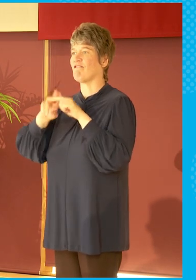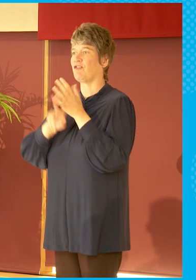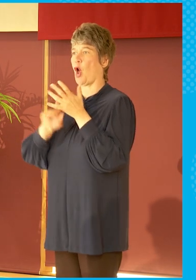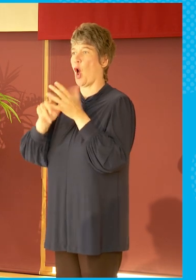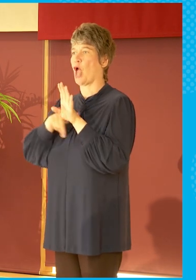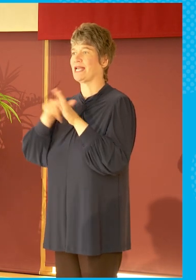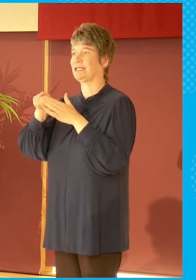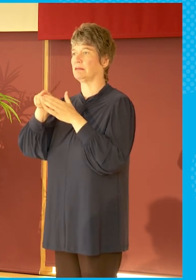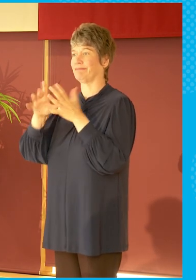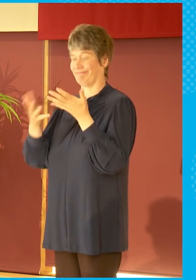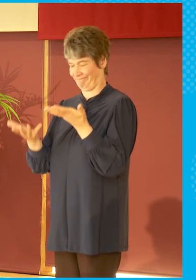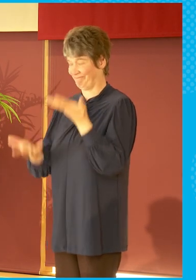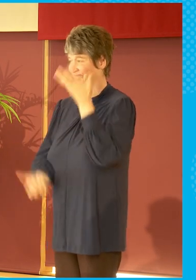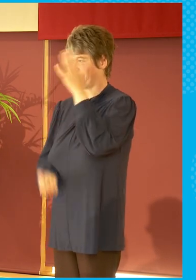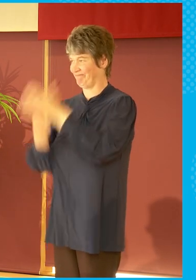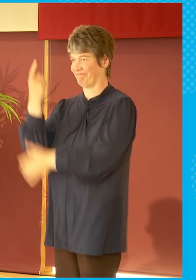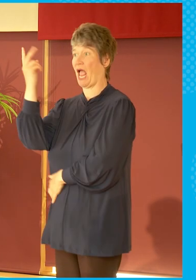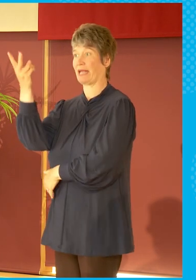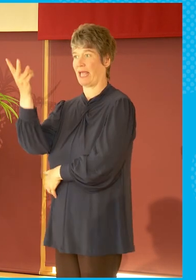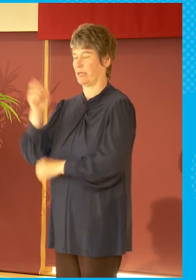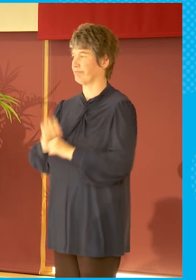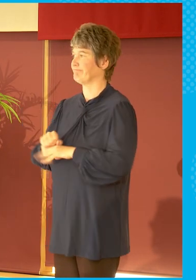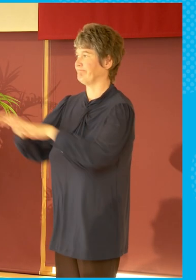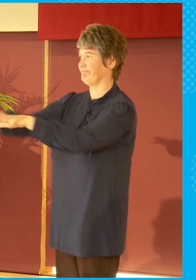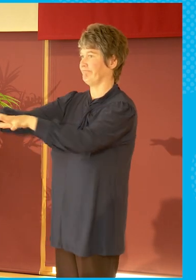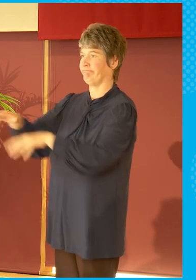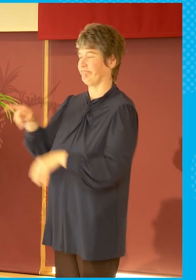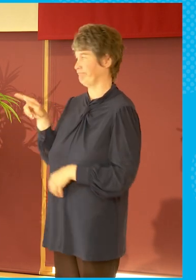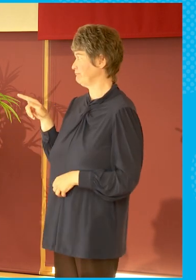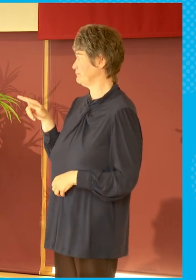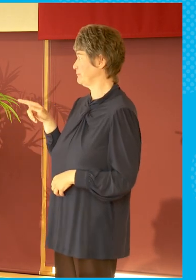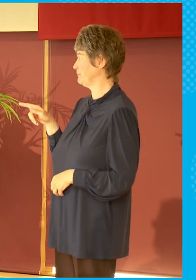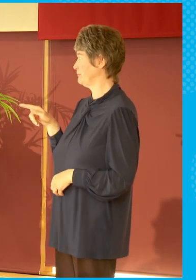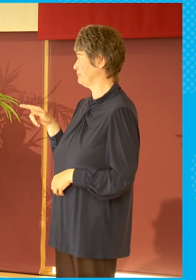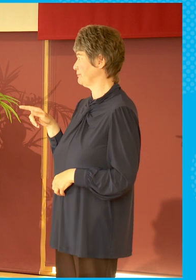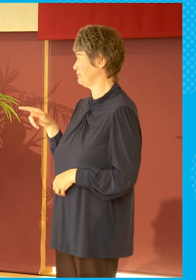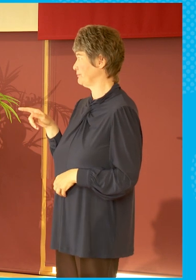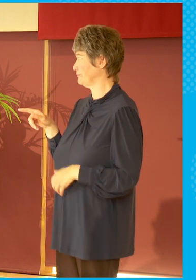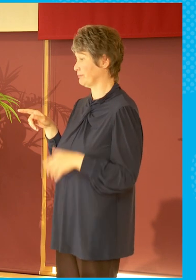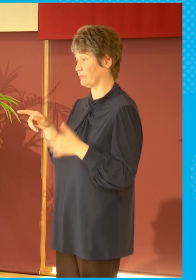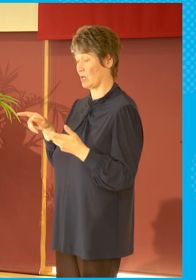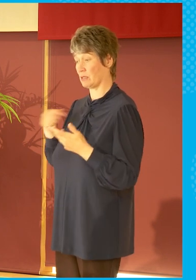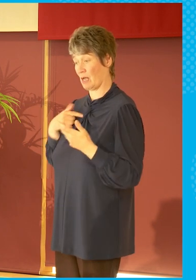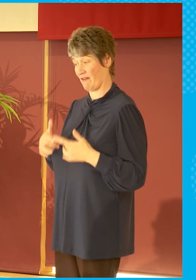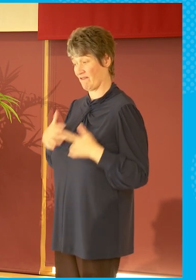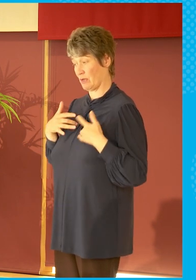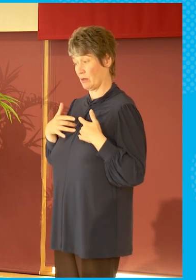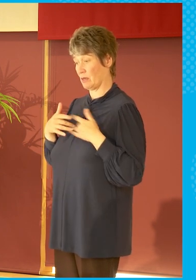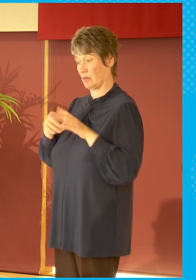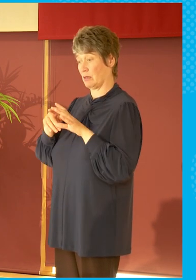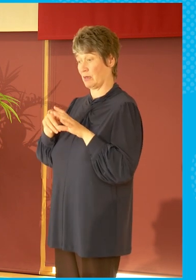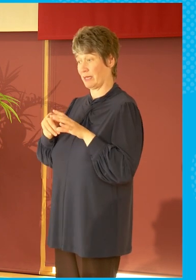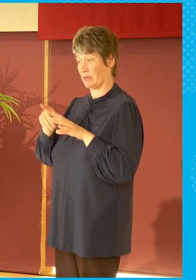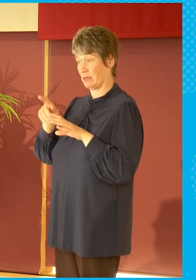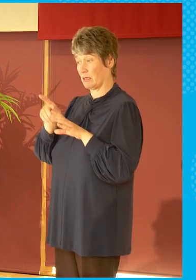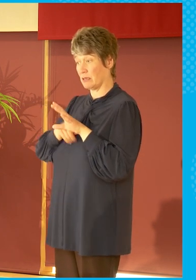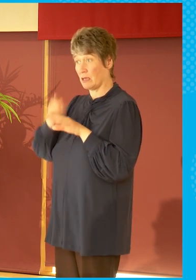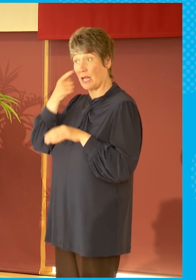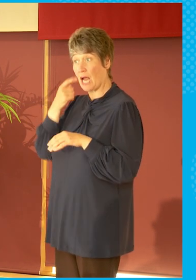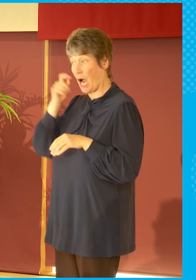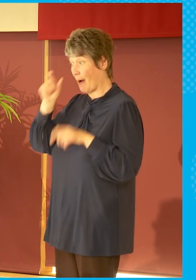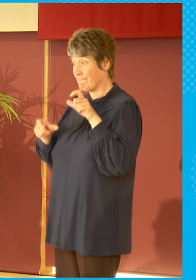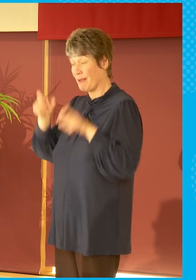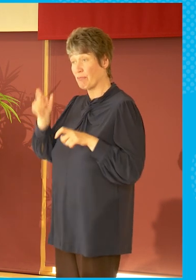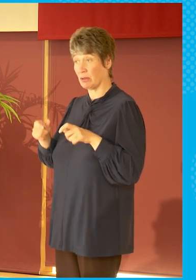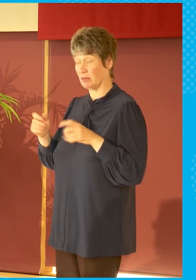The present point being that the idea that, you know, it is not all lost in young people, right? Television is not all lost, but we do